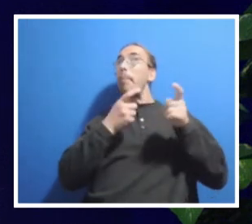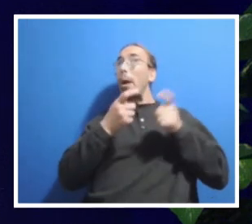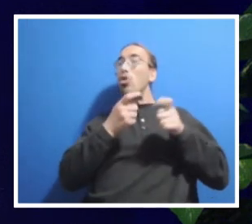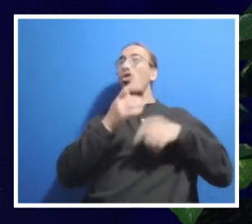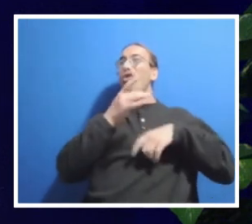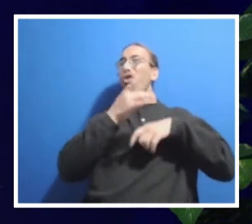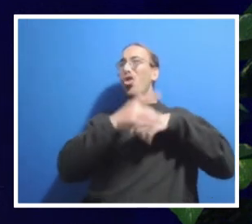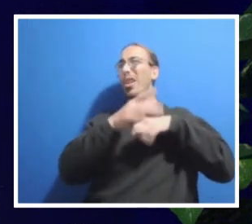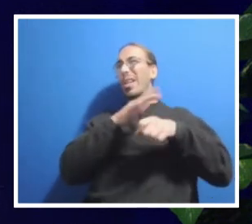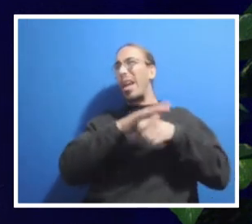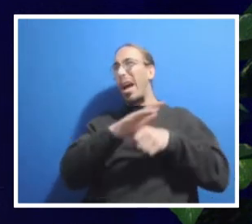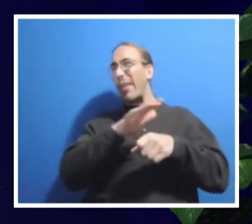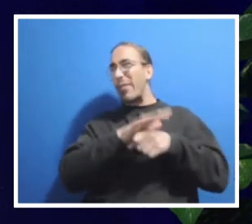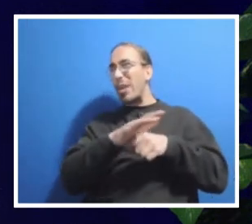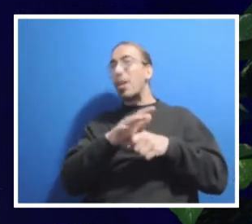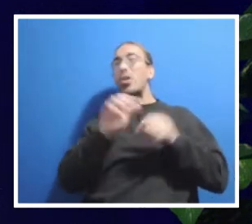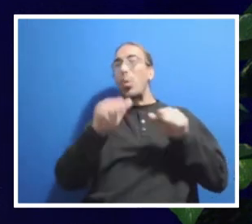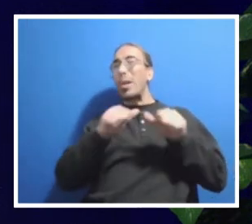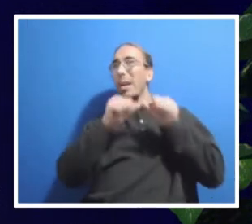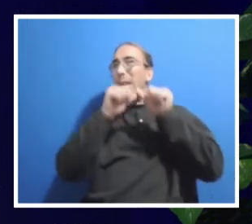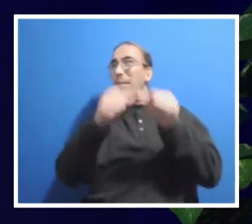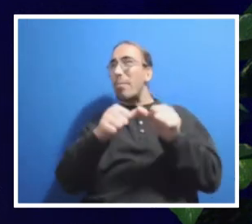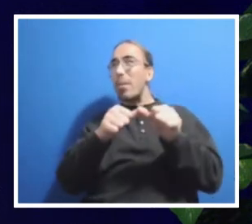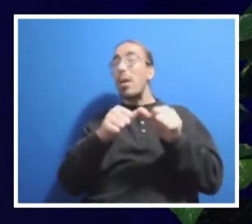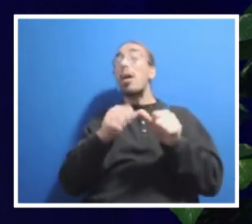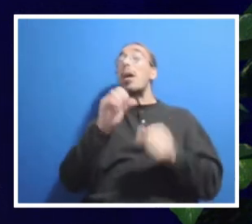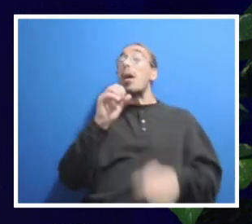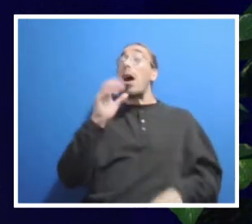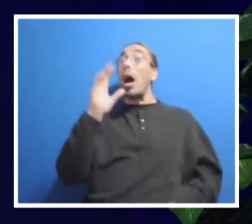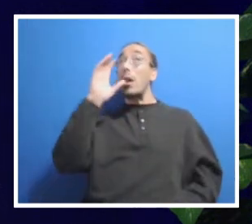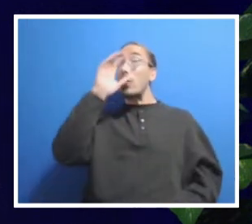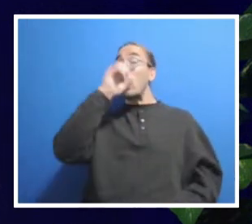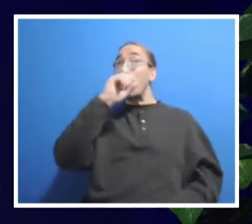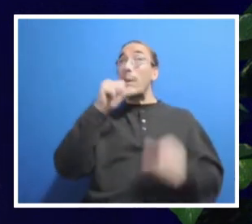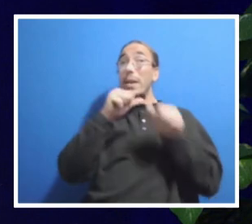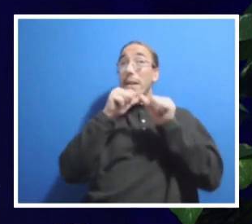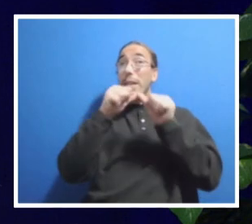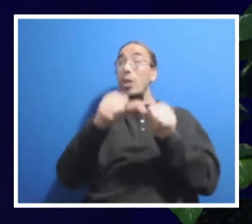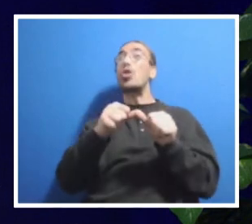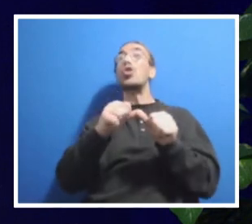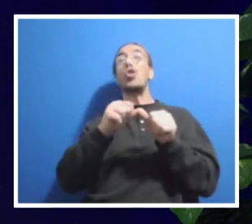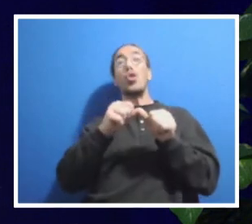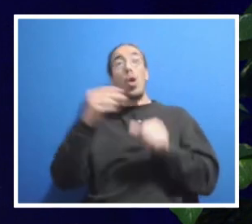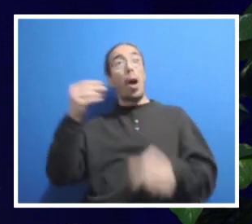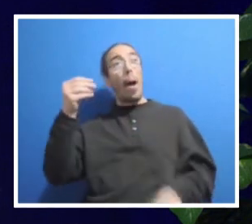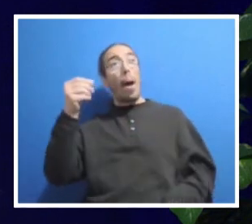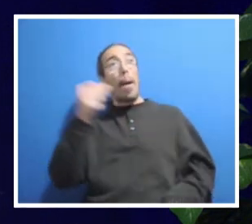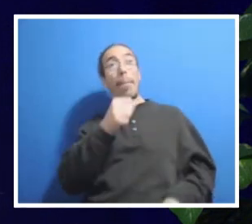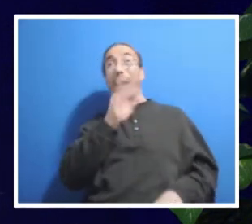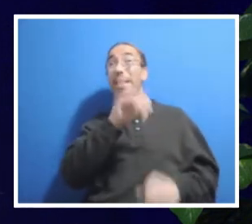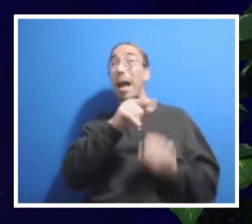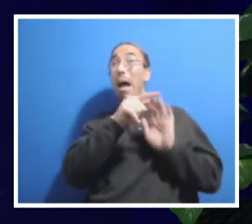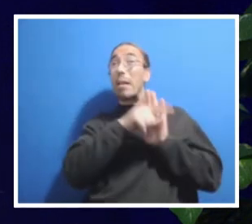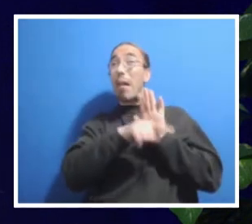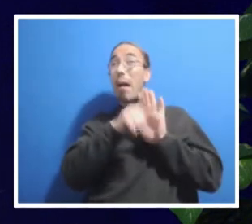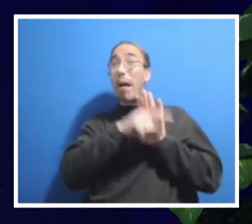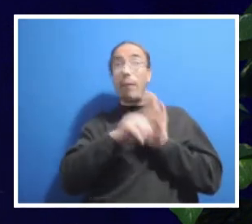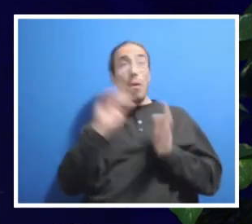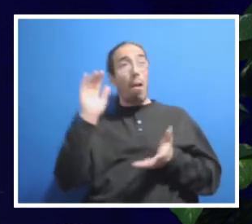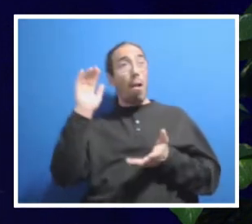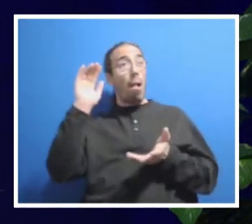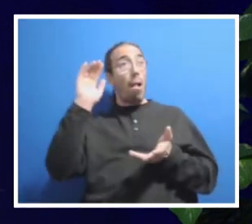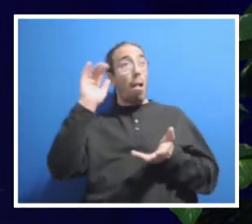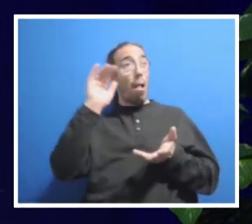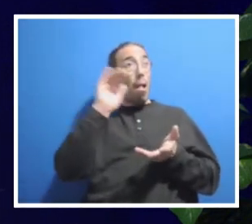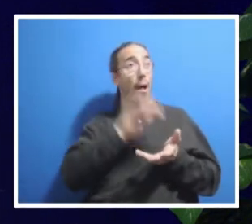years of reserves, assuming we continue over that time to reduce the deficit. So the board has given us until the summer of 2025